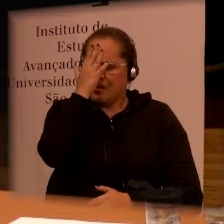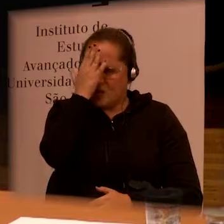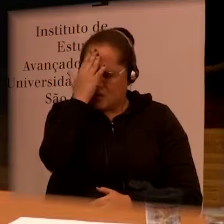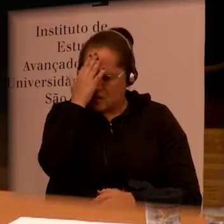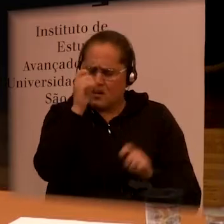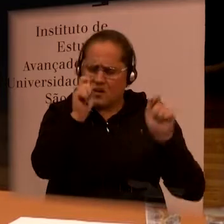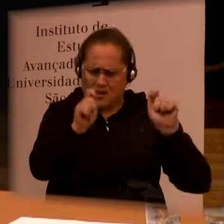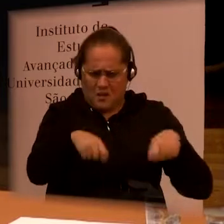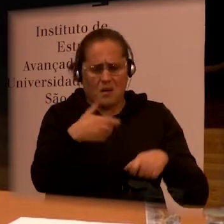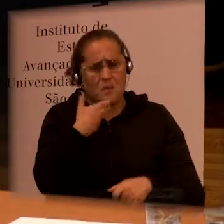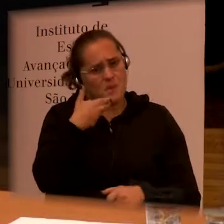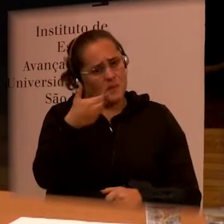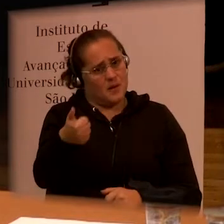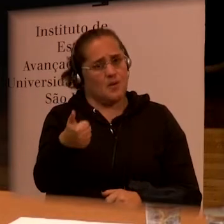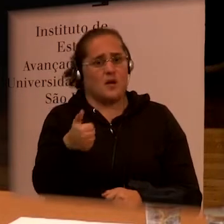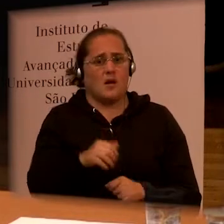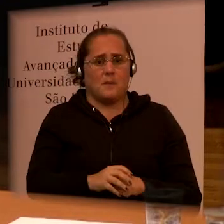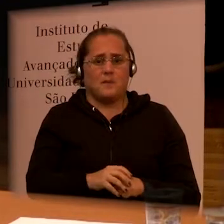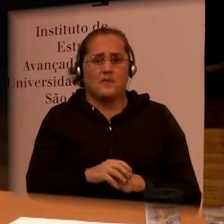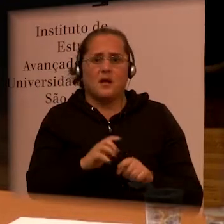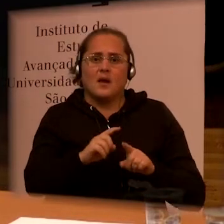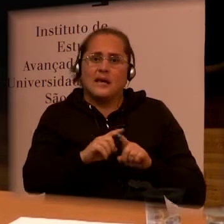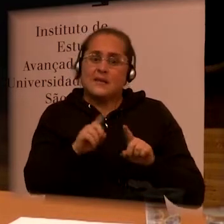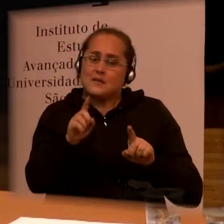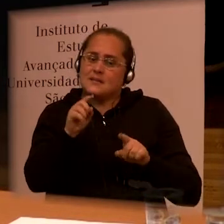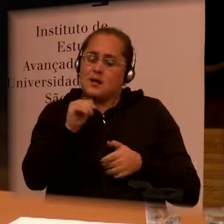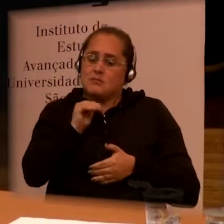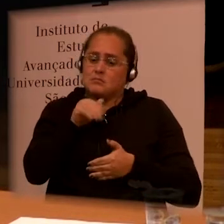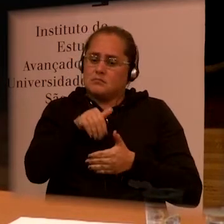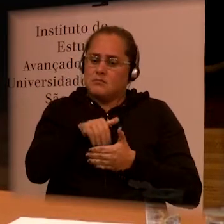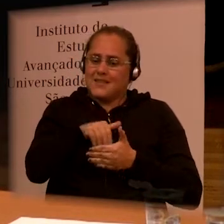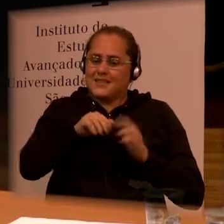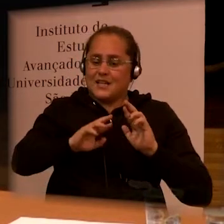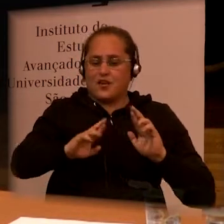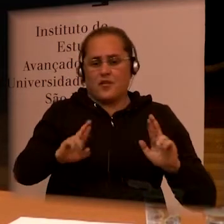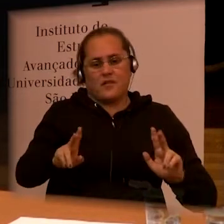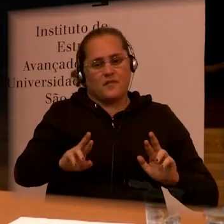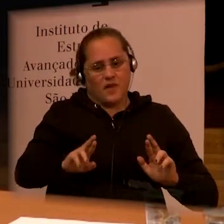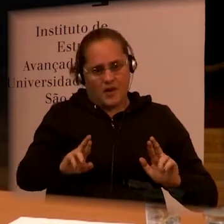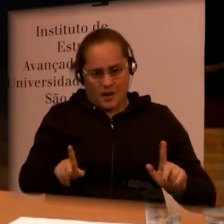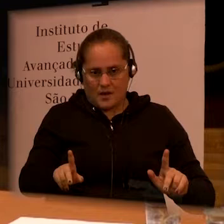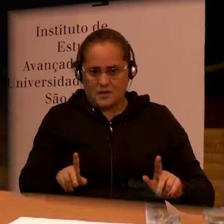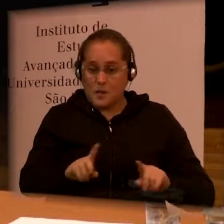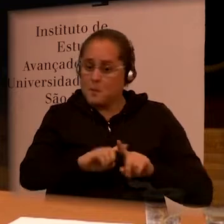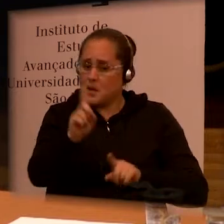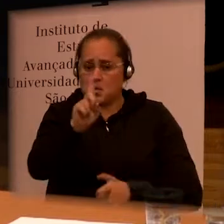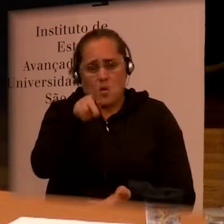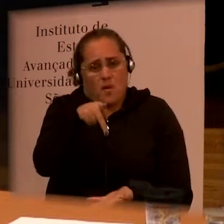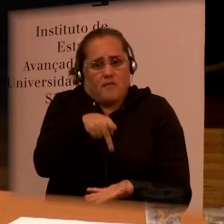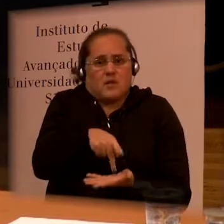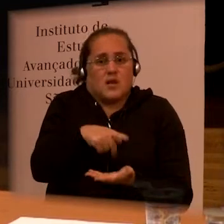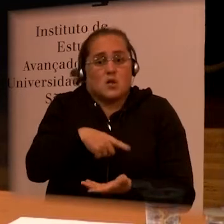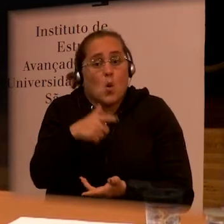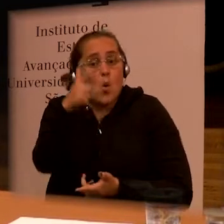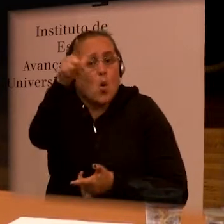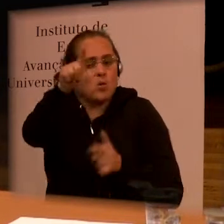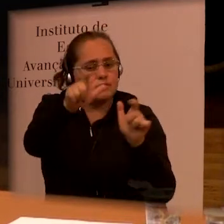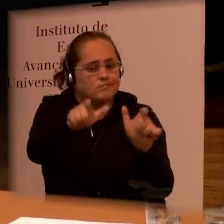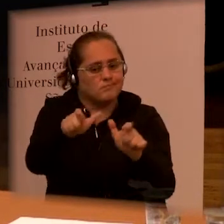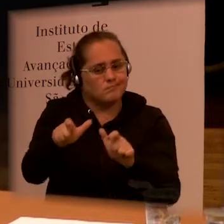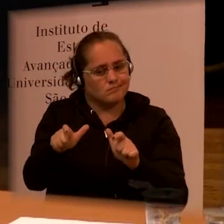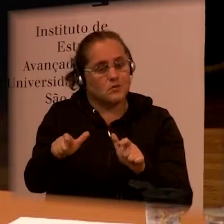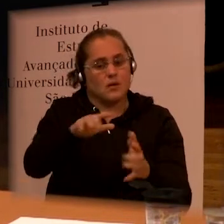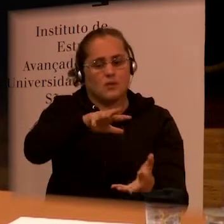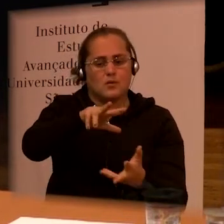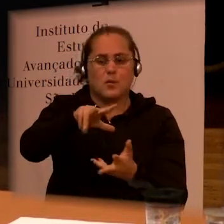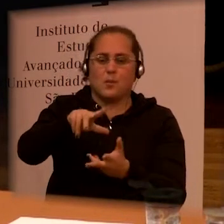inside it looks different but again that's not true in other places in the world and I've seen a lot more